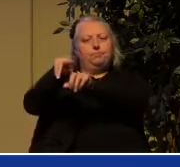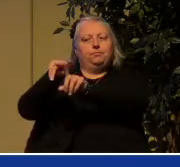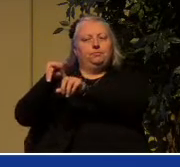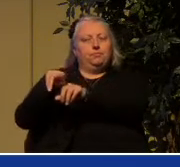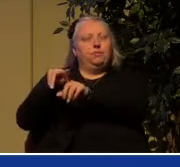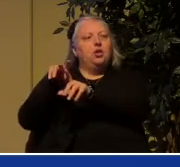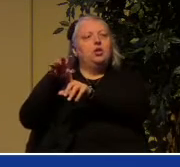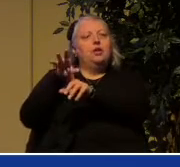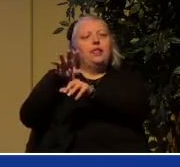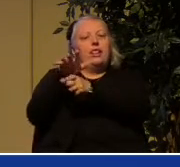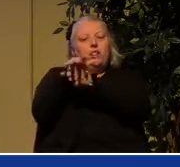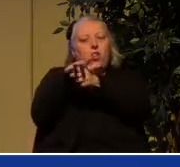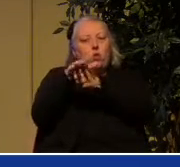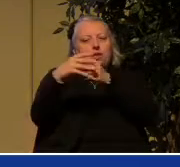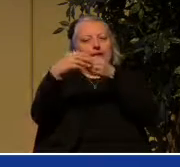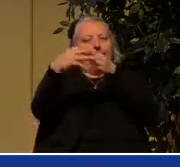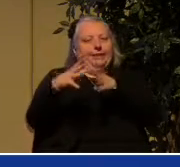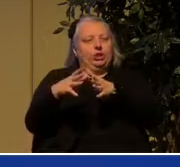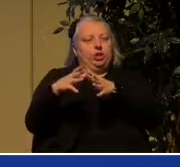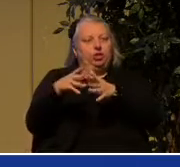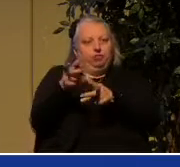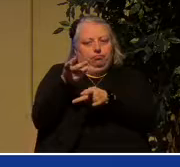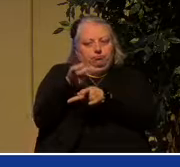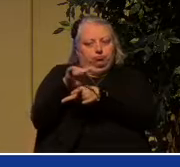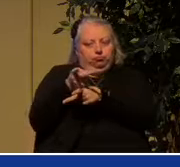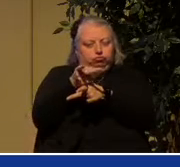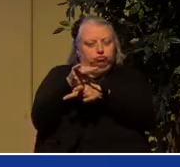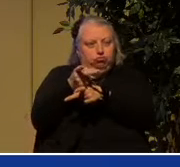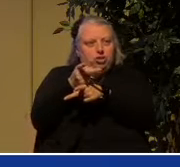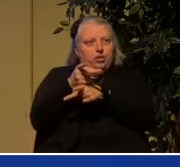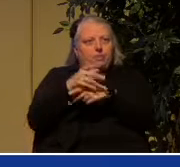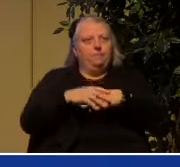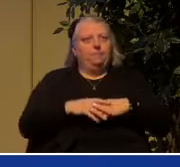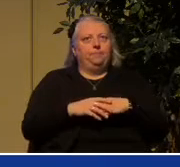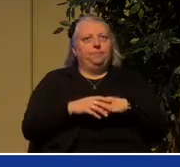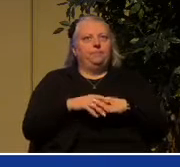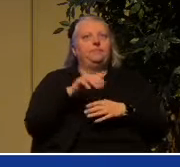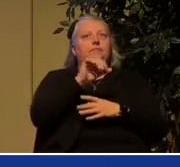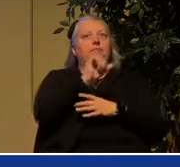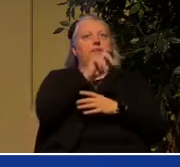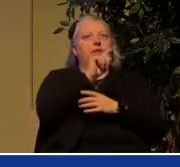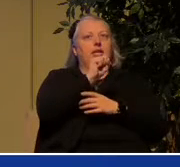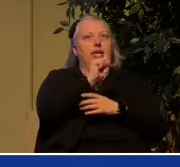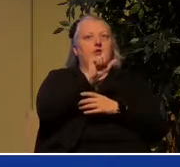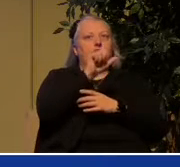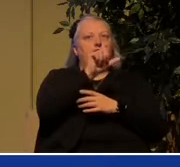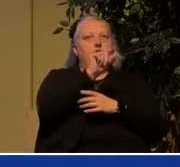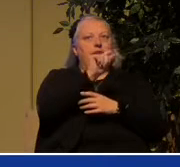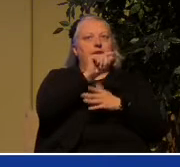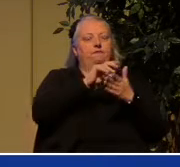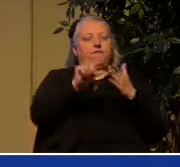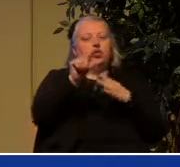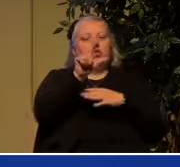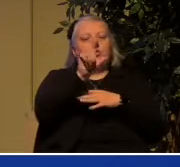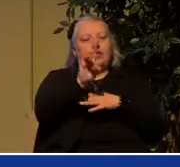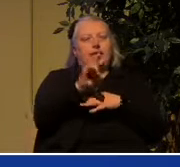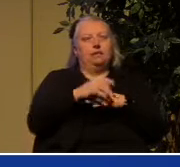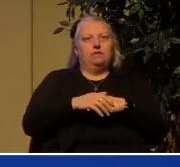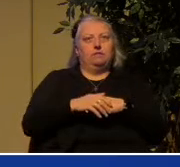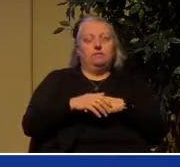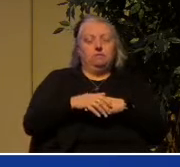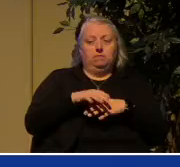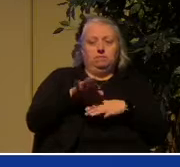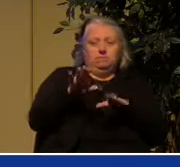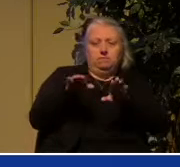keep watch over them. Listen again to verse 28, Acts chapter 20. He says to the elders, keep